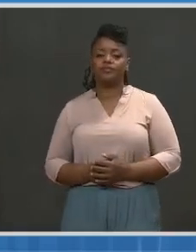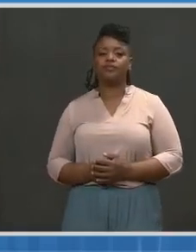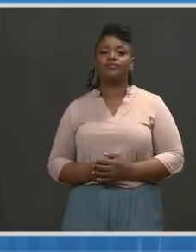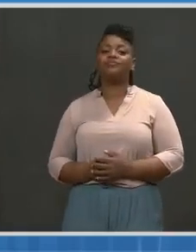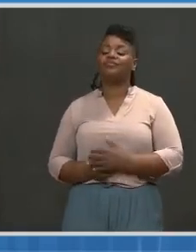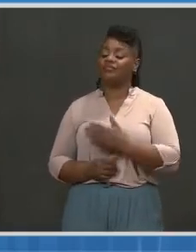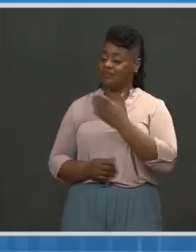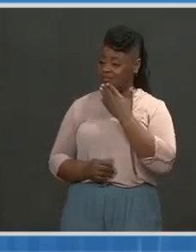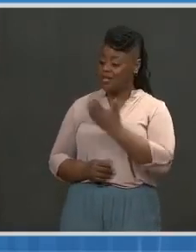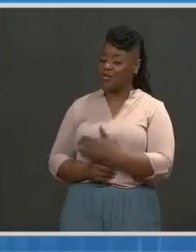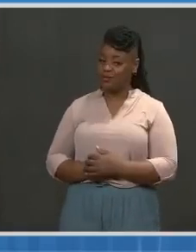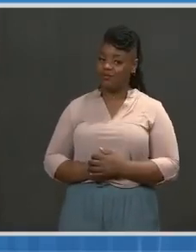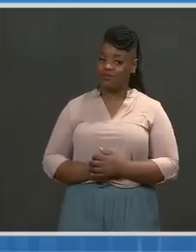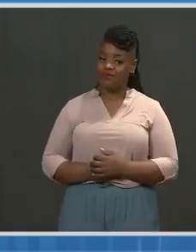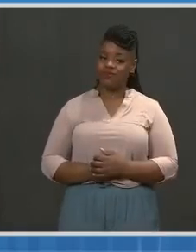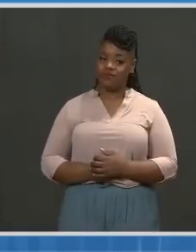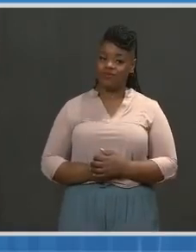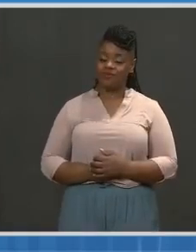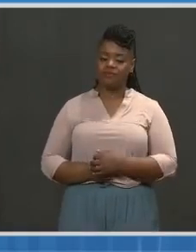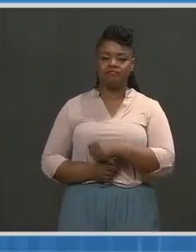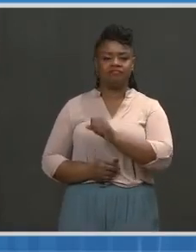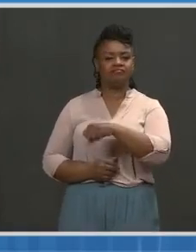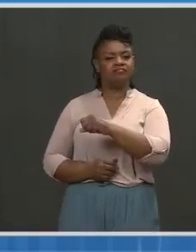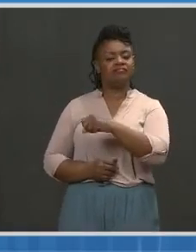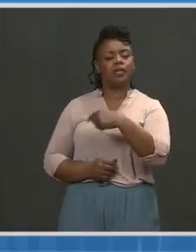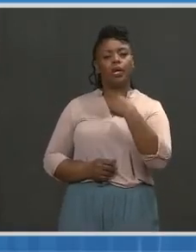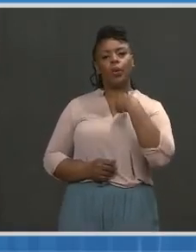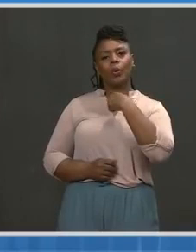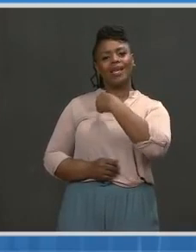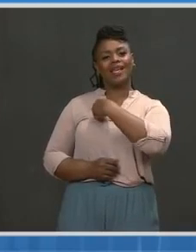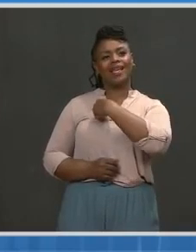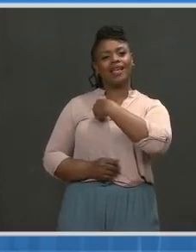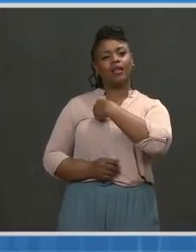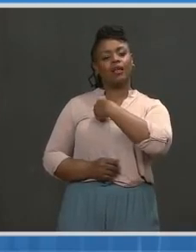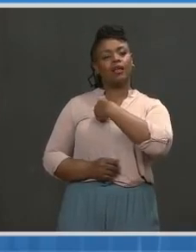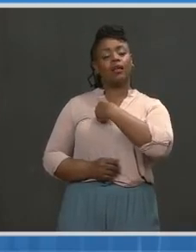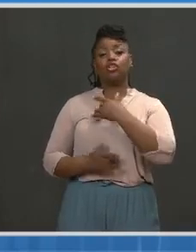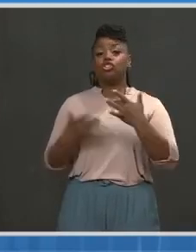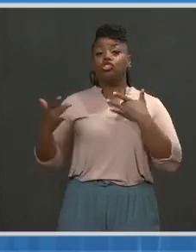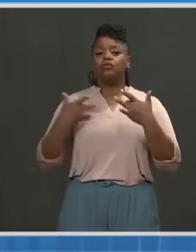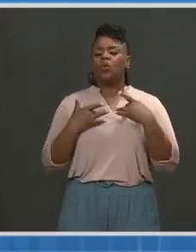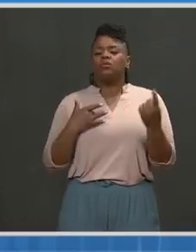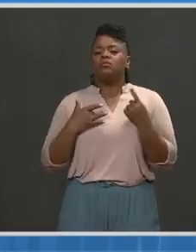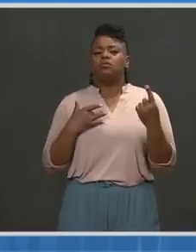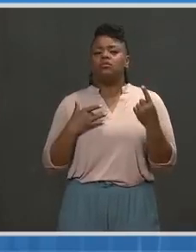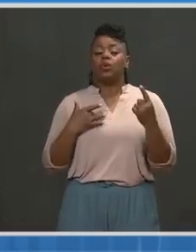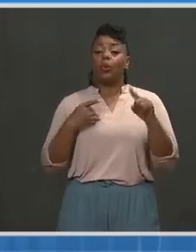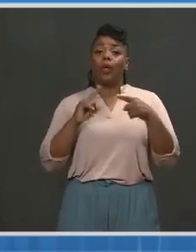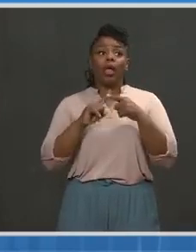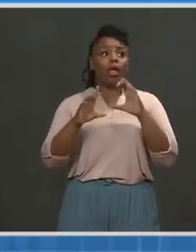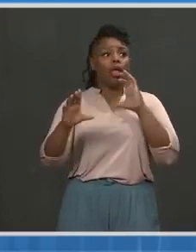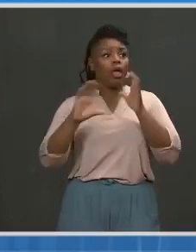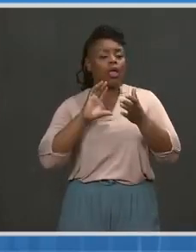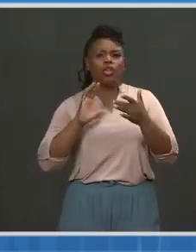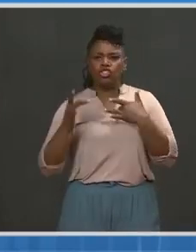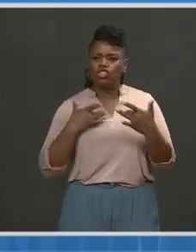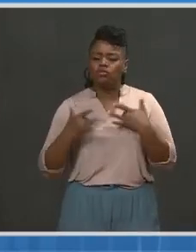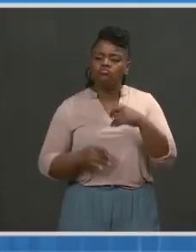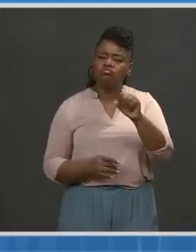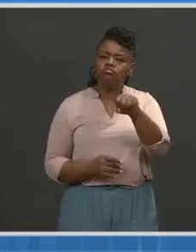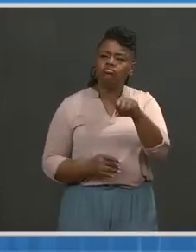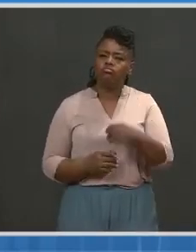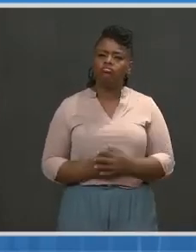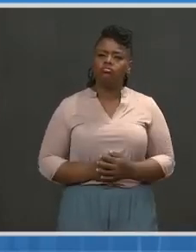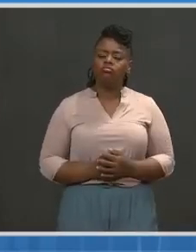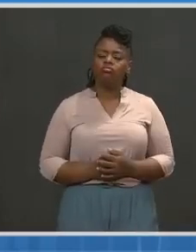Yeah, Jeff, thank you for that question. We are always concerned when there is an apparent miscommunication, if you want to use that